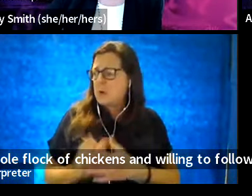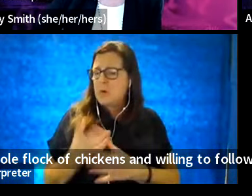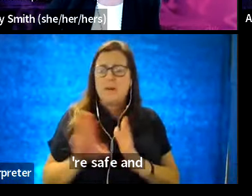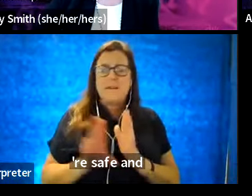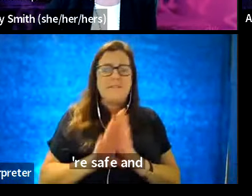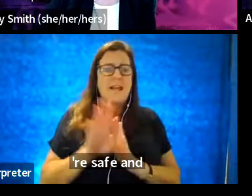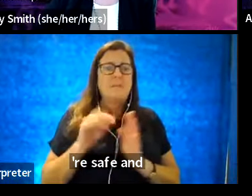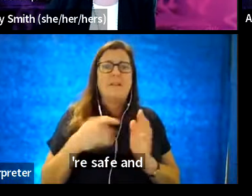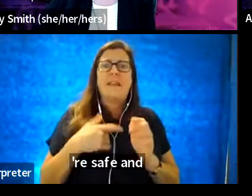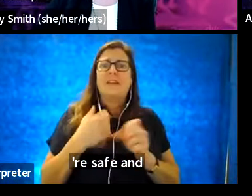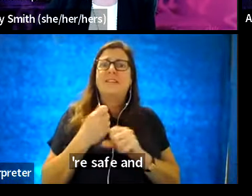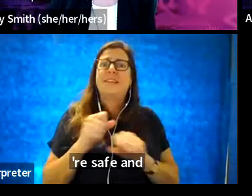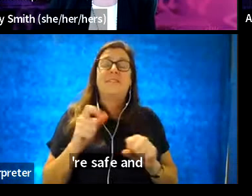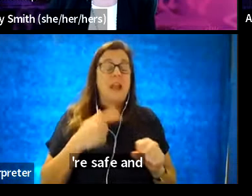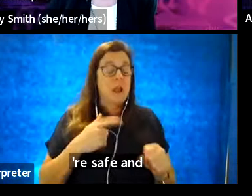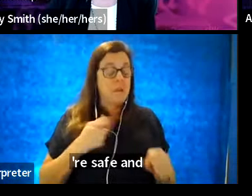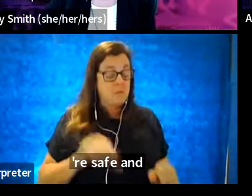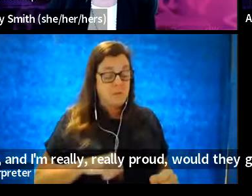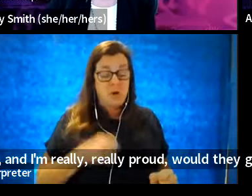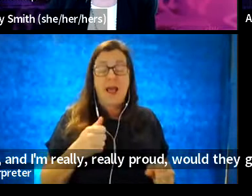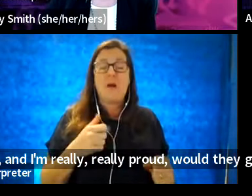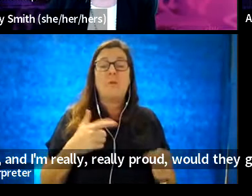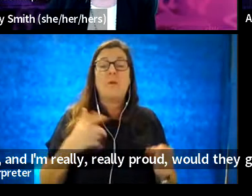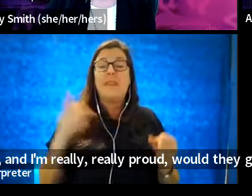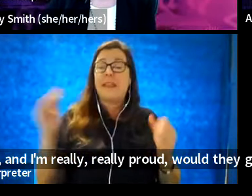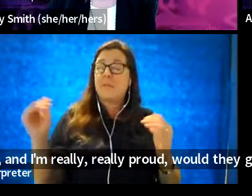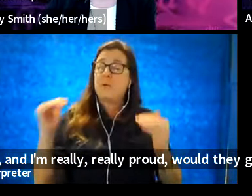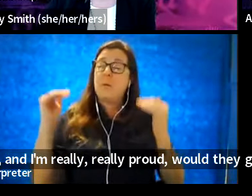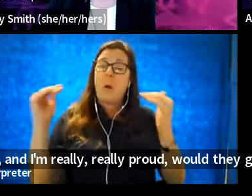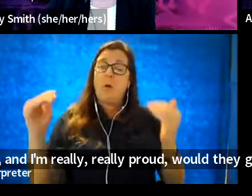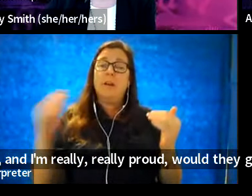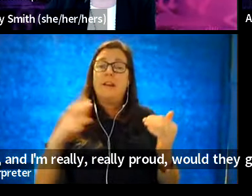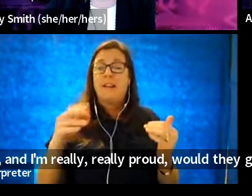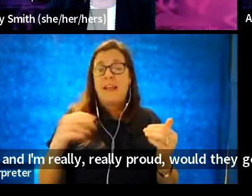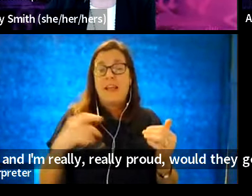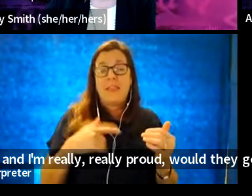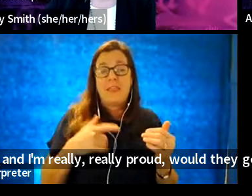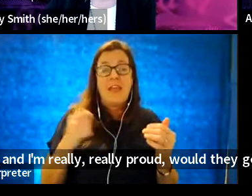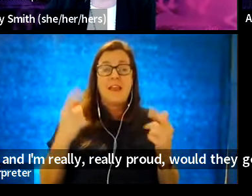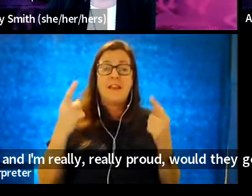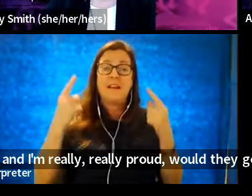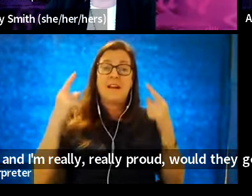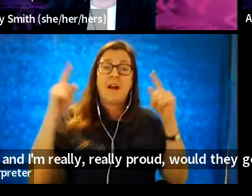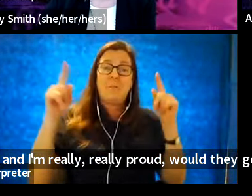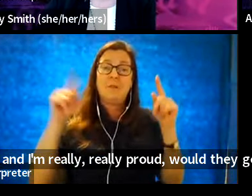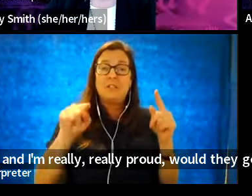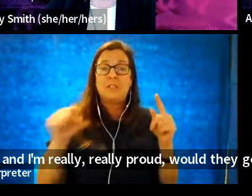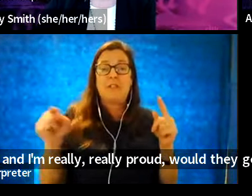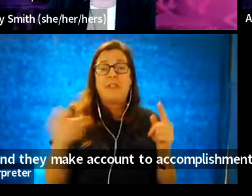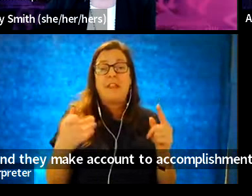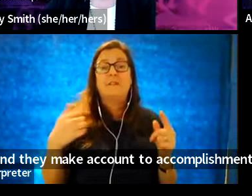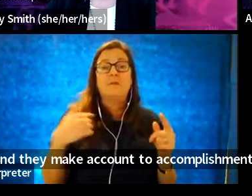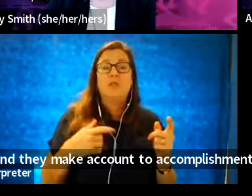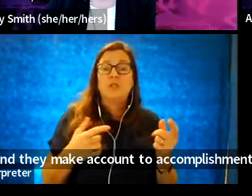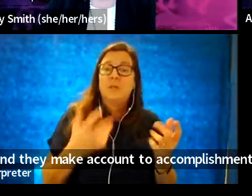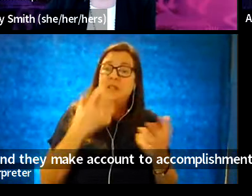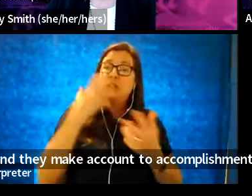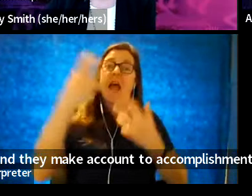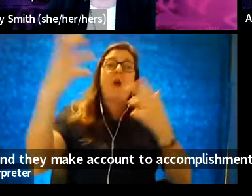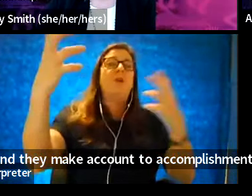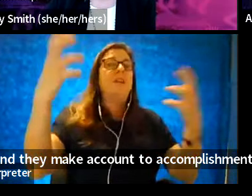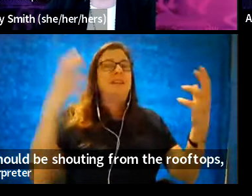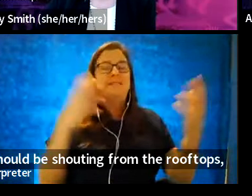And I'm really, really proud when they get promoted and they do accomplishments. We should be shouting from the rooftops,